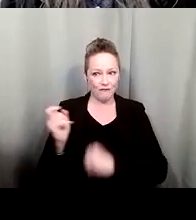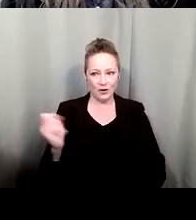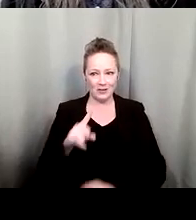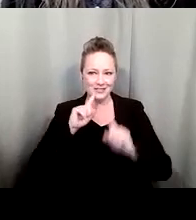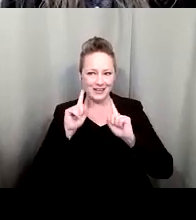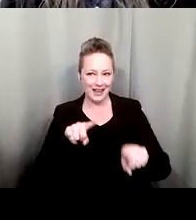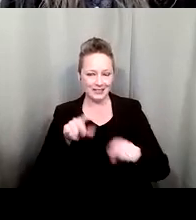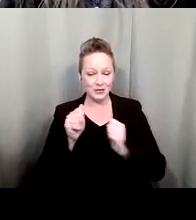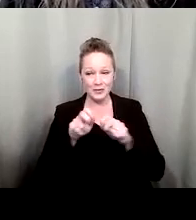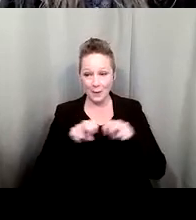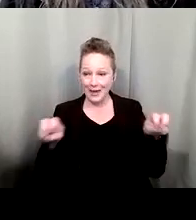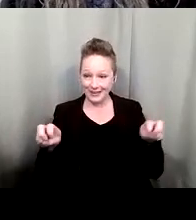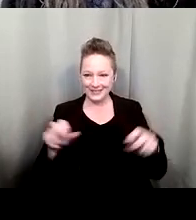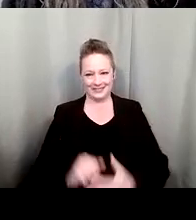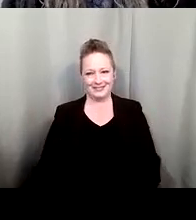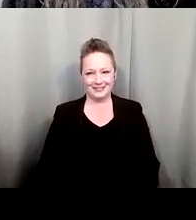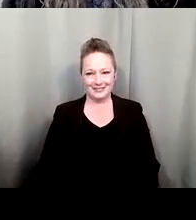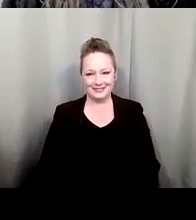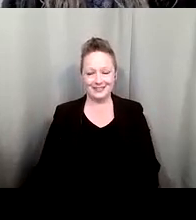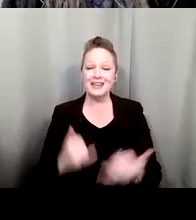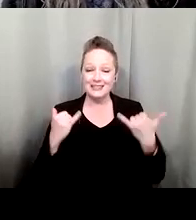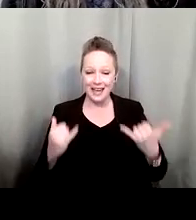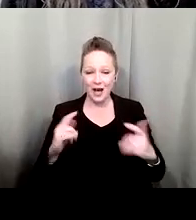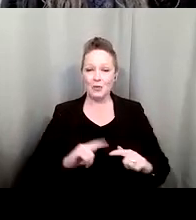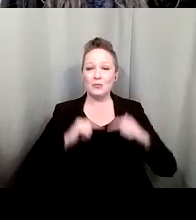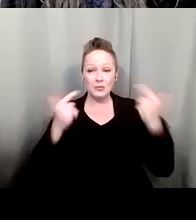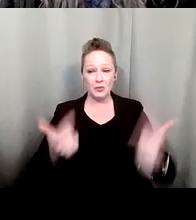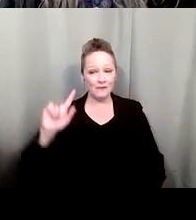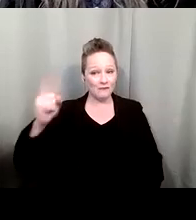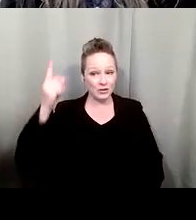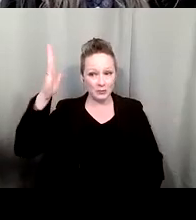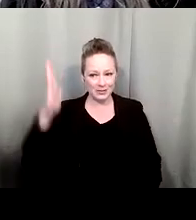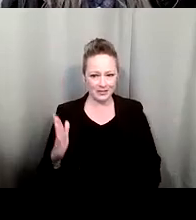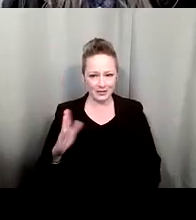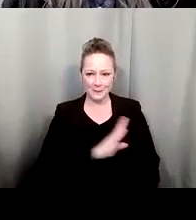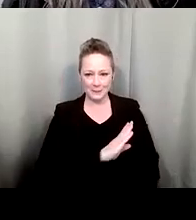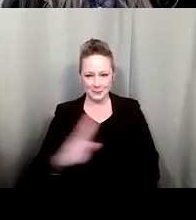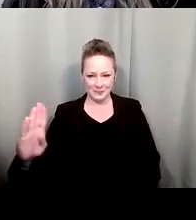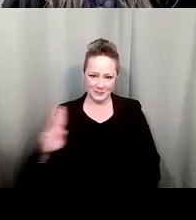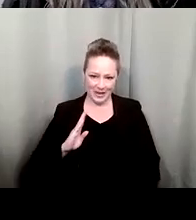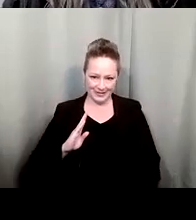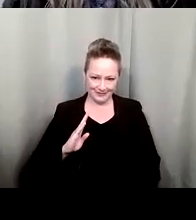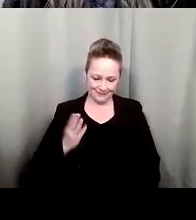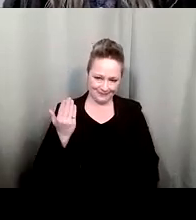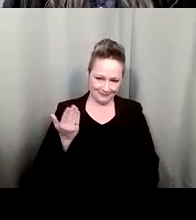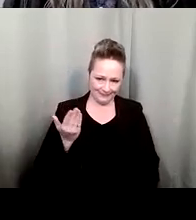with our panelists. And now I'd like to turn it over to our first presenter, Bette Mentz-Powell.